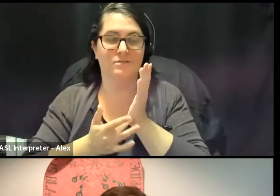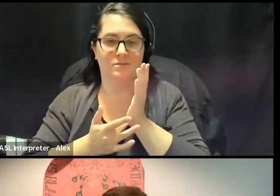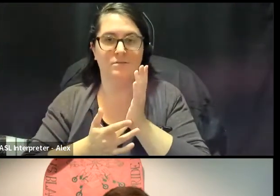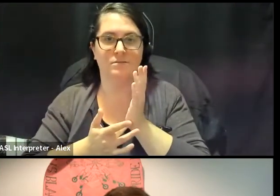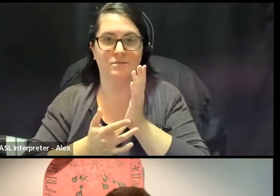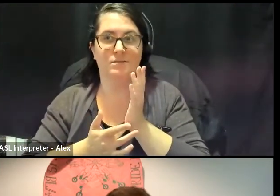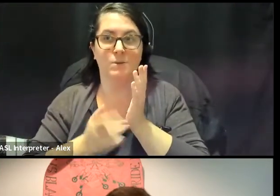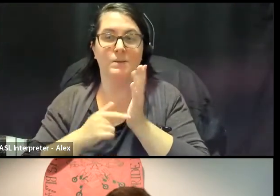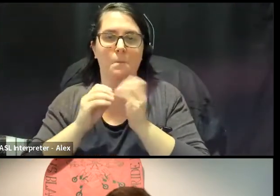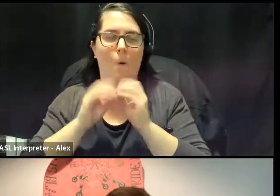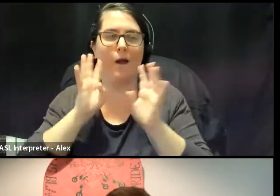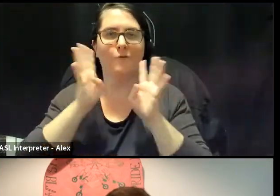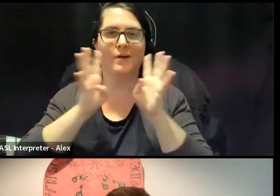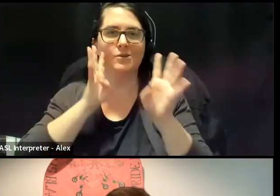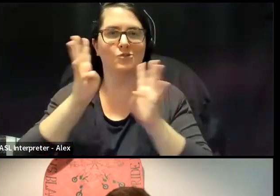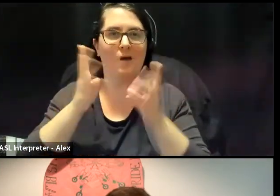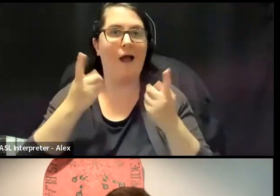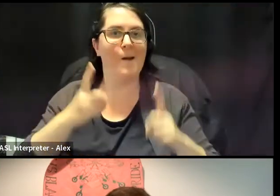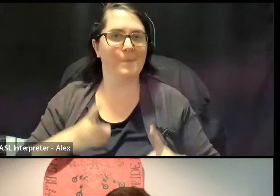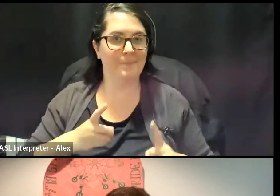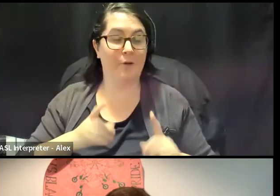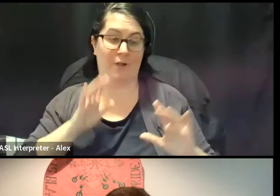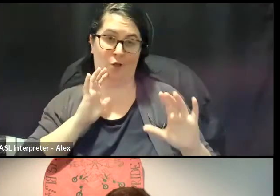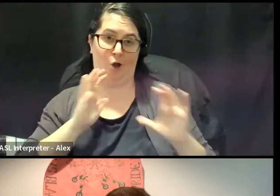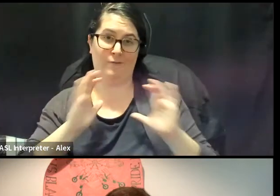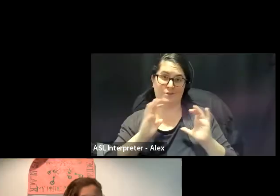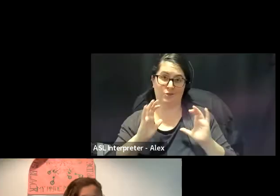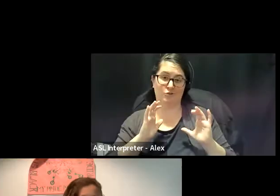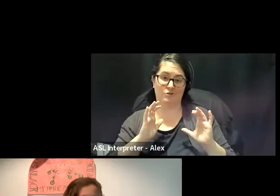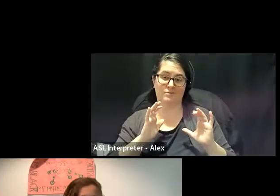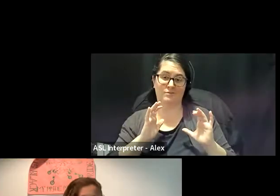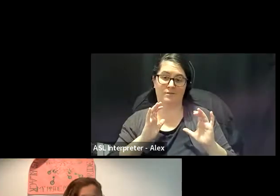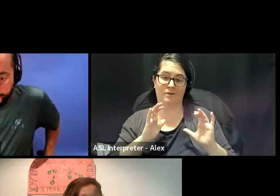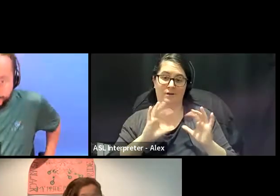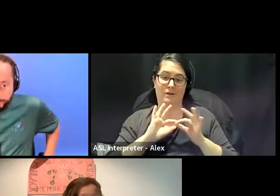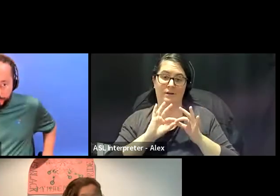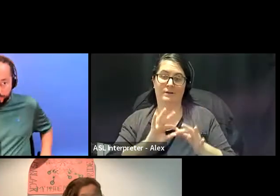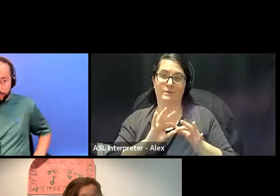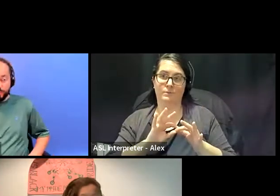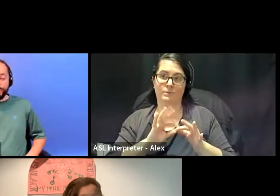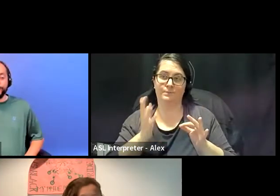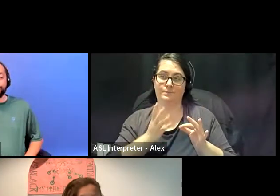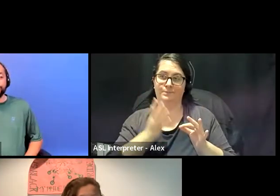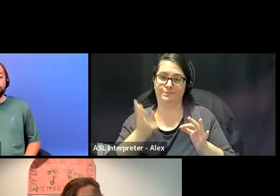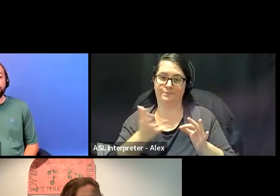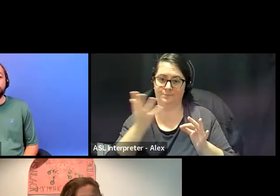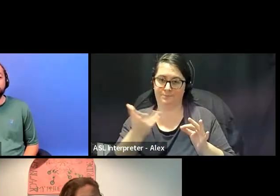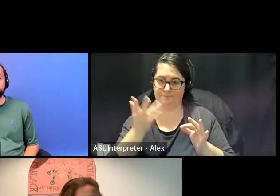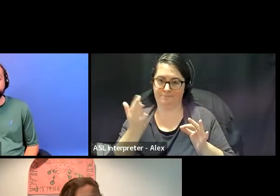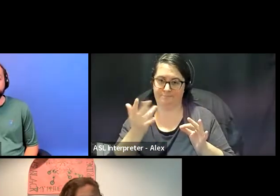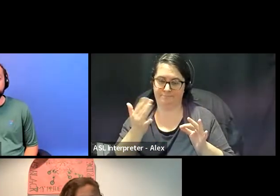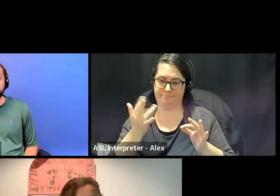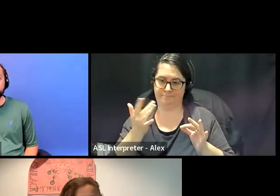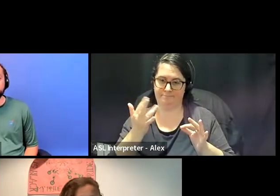innovated. And the conversation that, you know, that also that Brianna